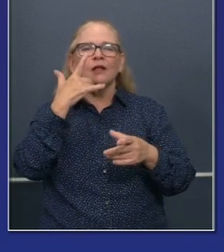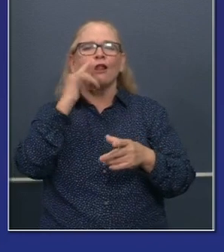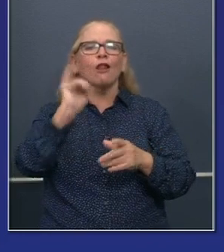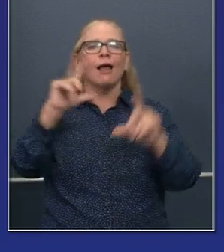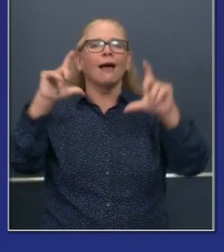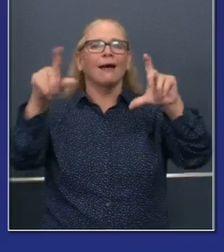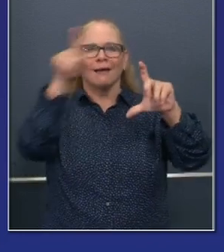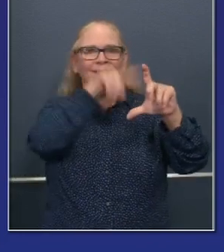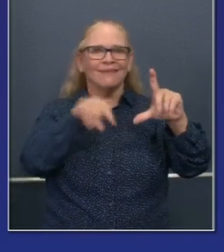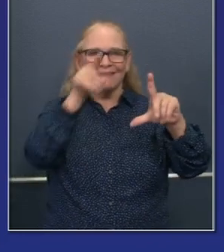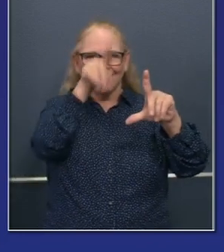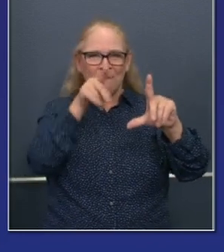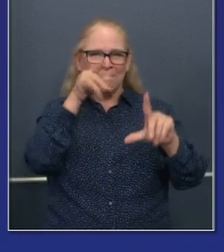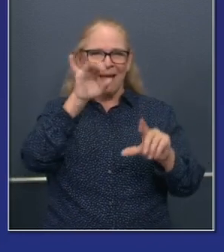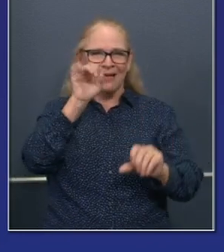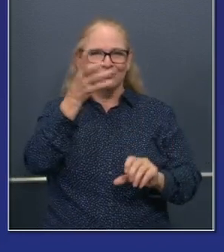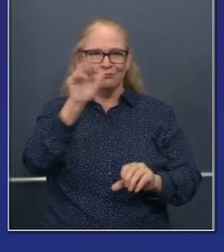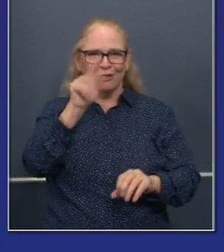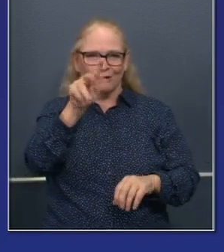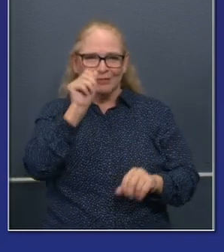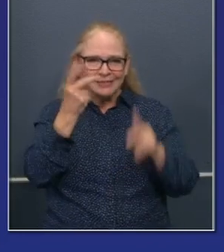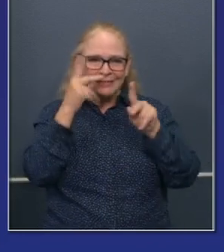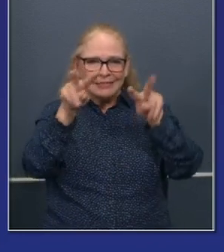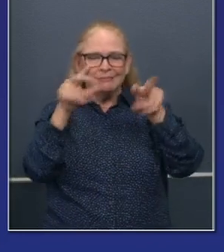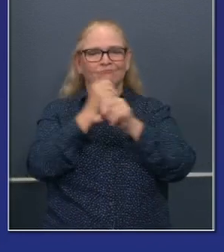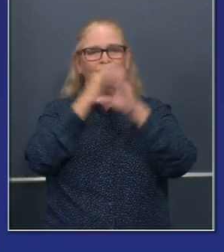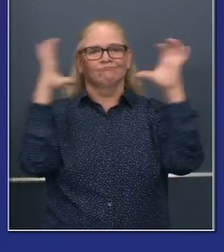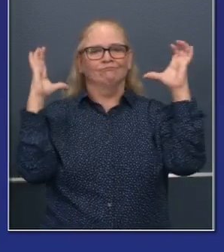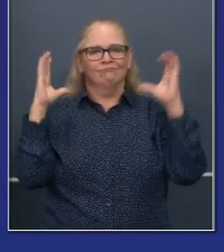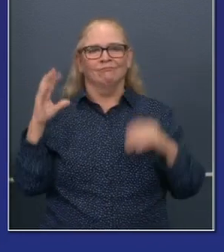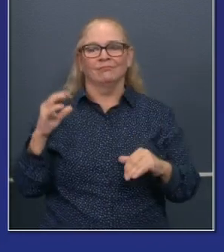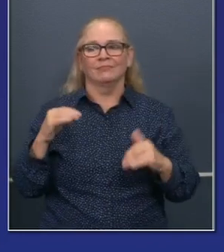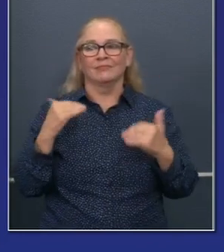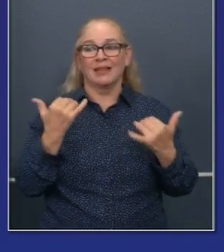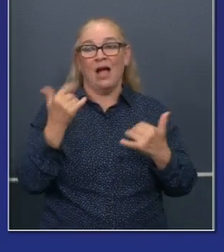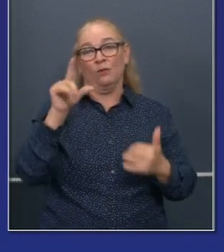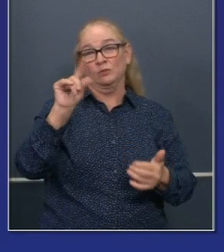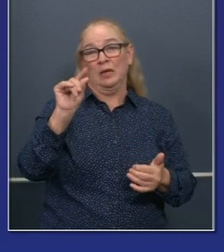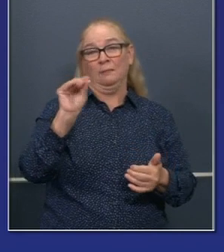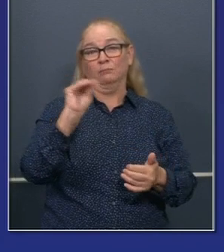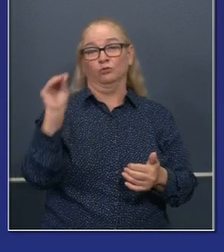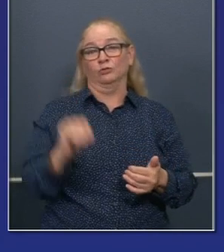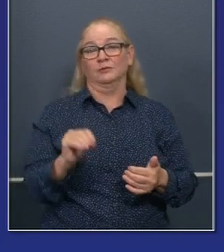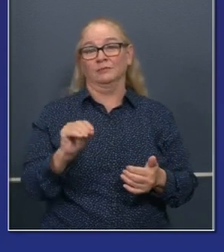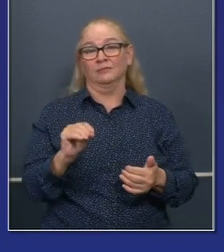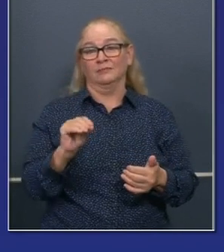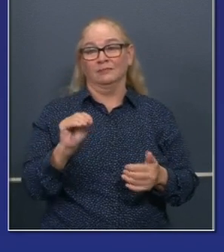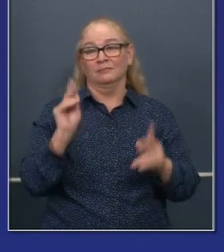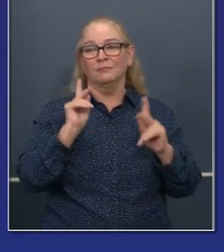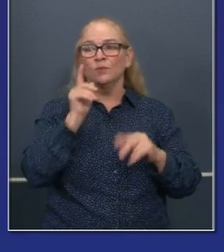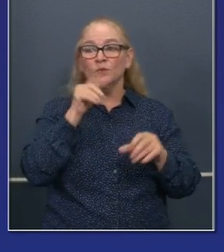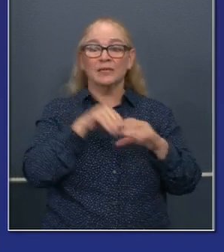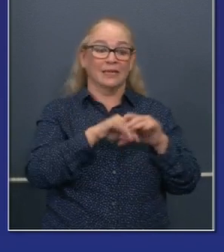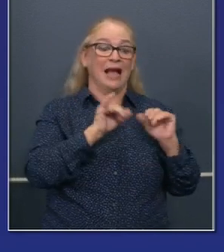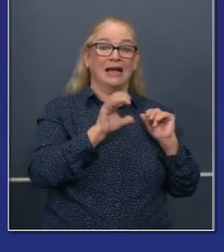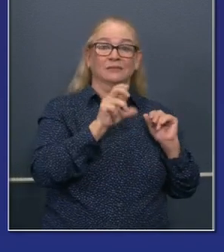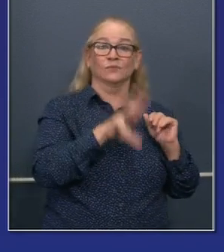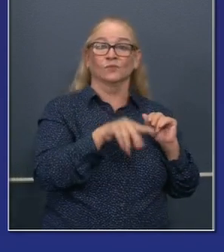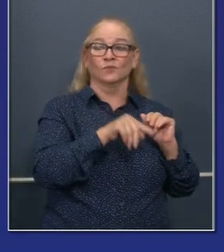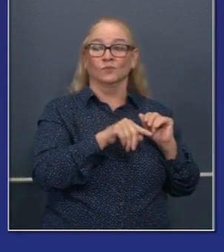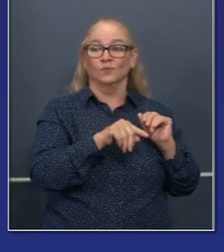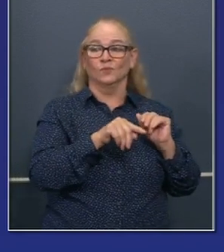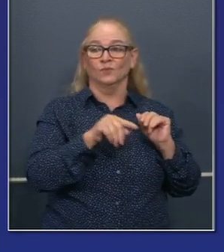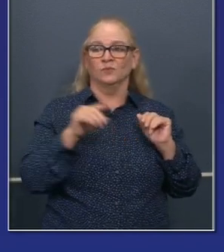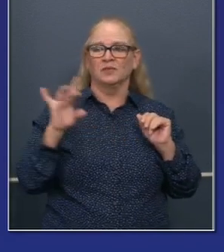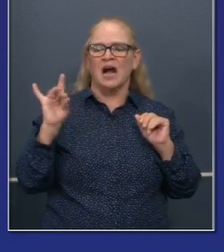capacity. Now it was 23%, 22 now about 20% of the total number of ICU patients, COVID-19 positive